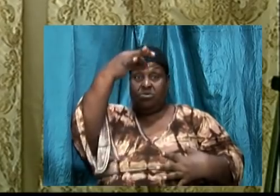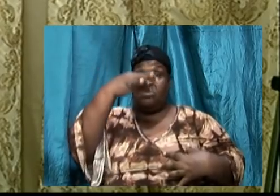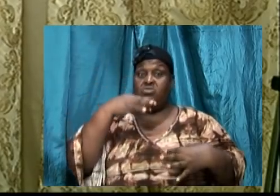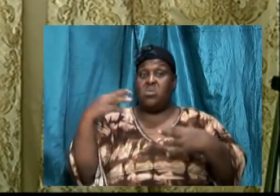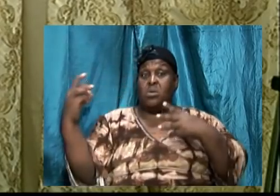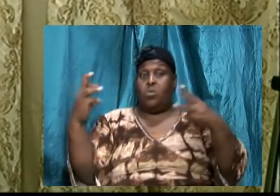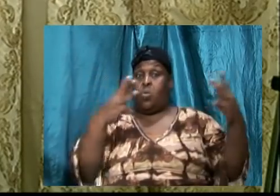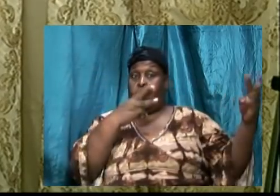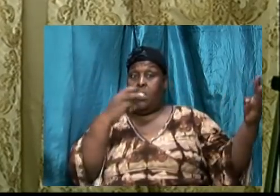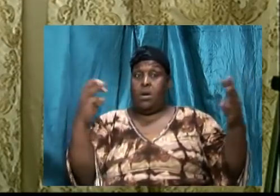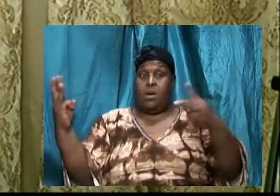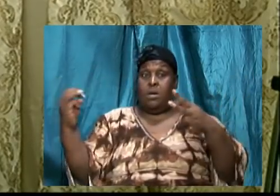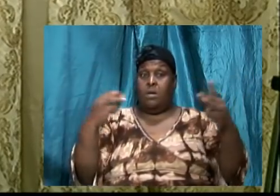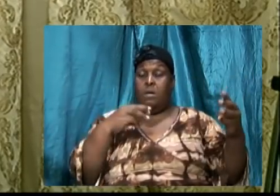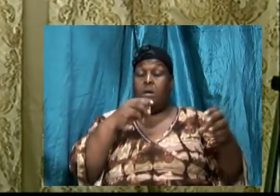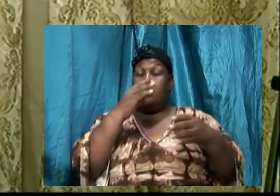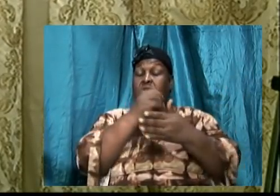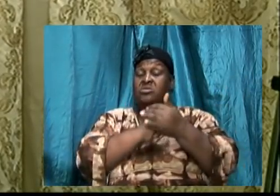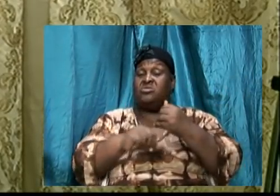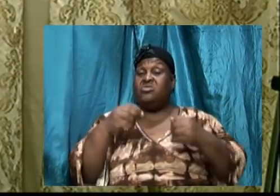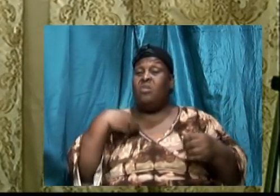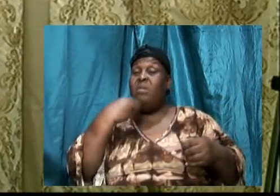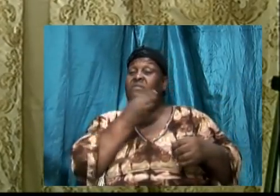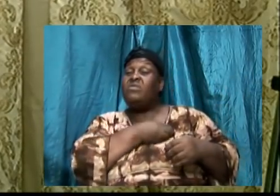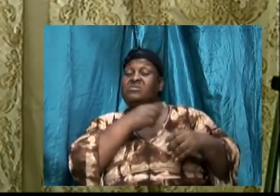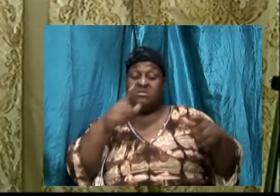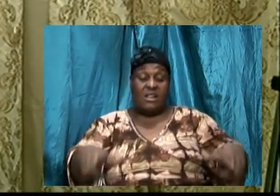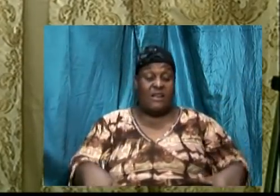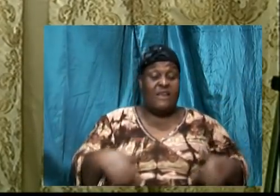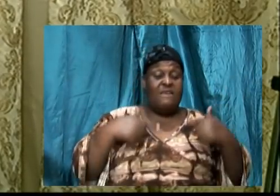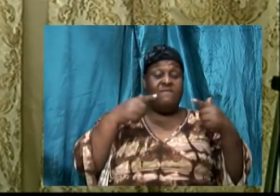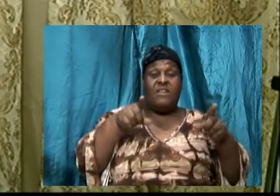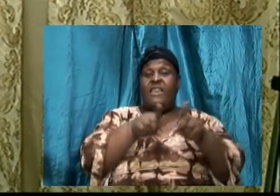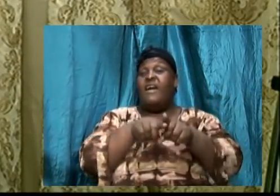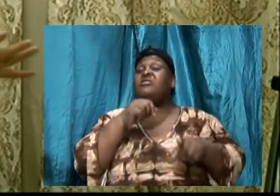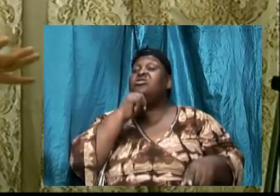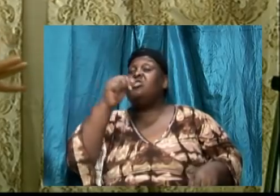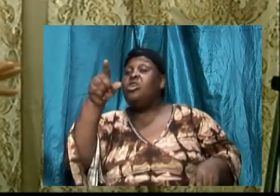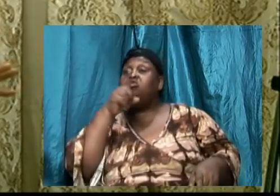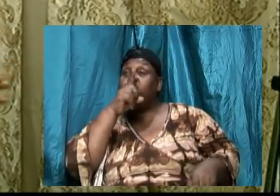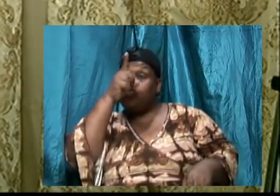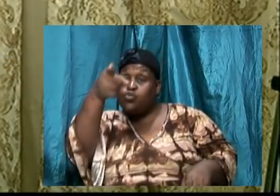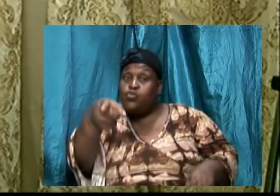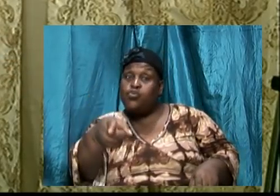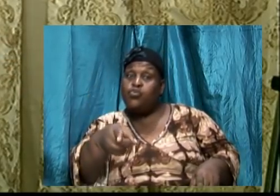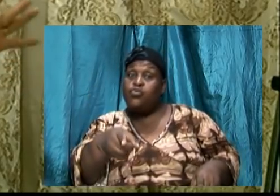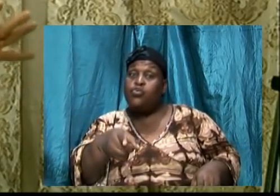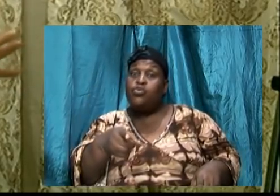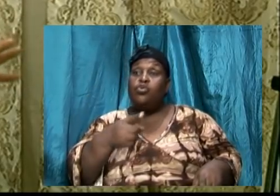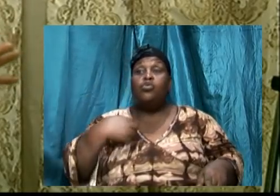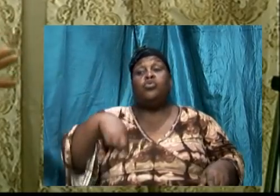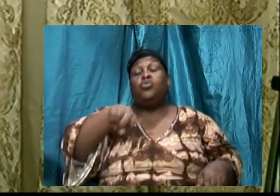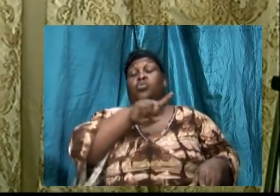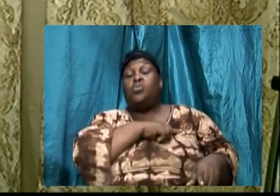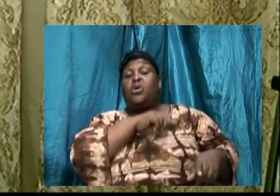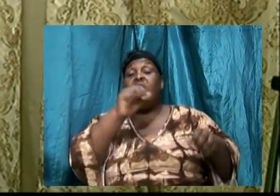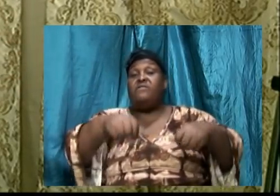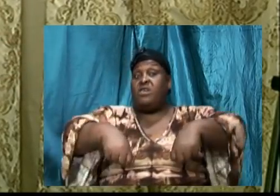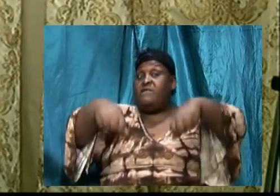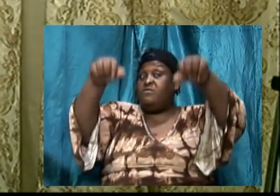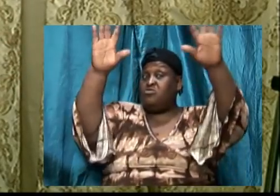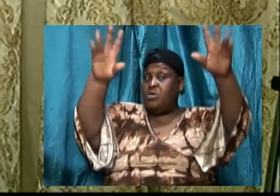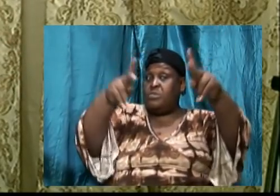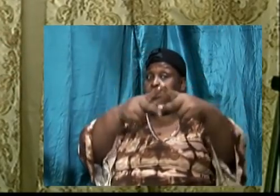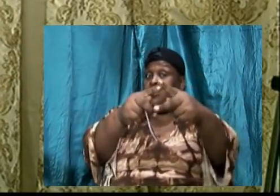Some of us are living as if that is not true. And we have seeded grounds and we have given up territories because